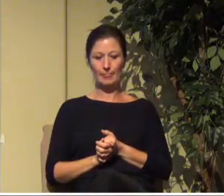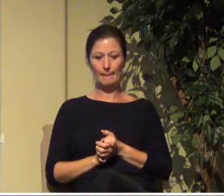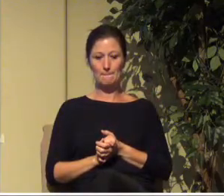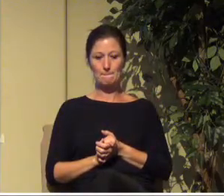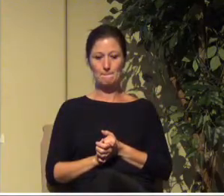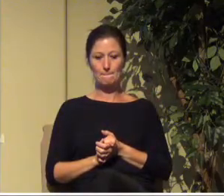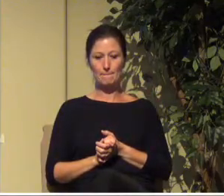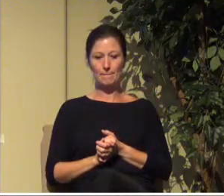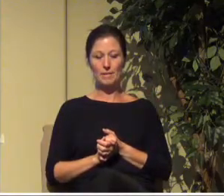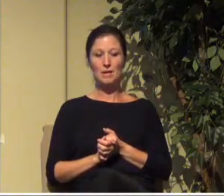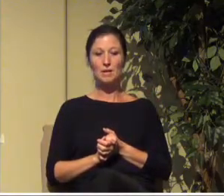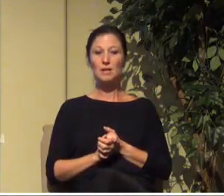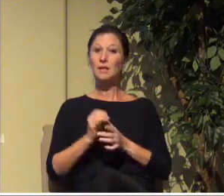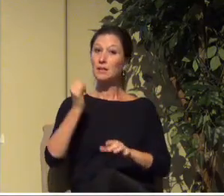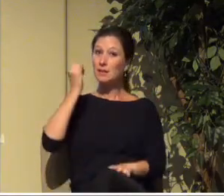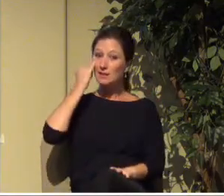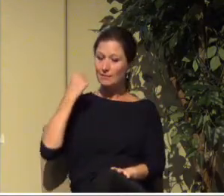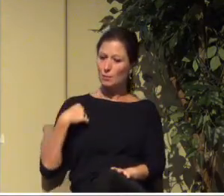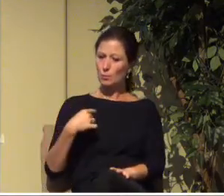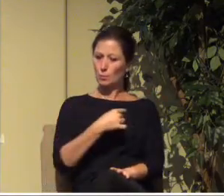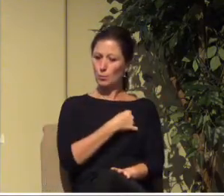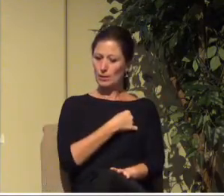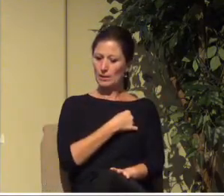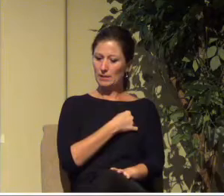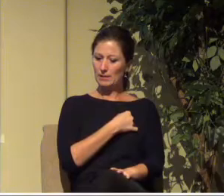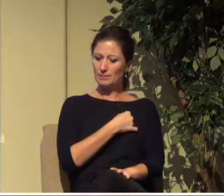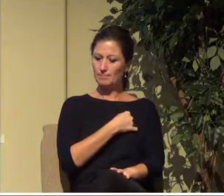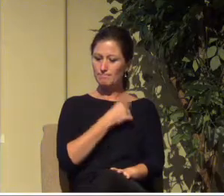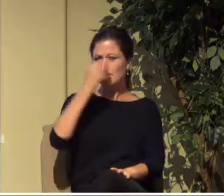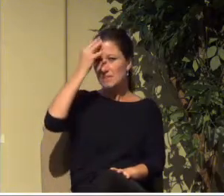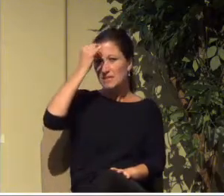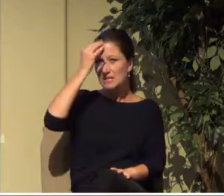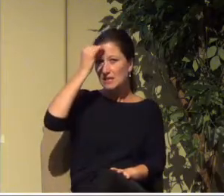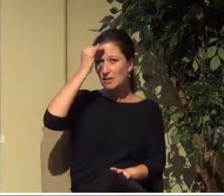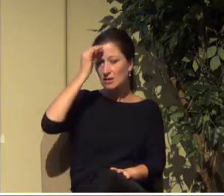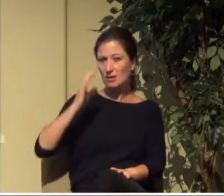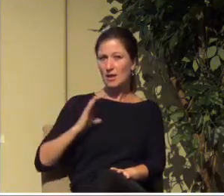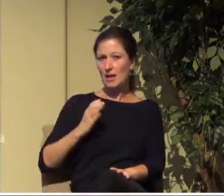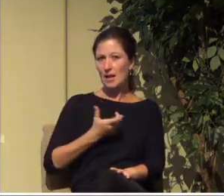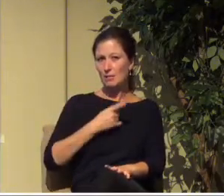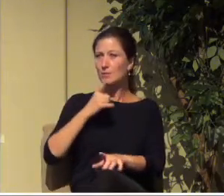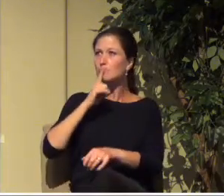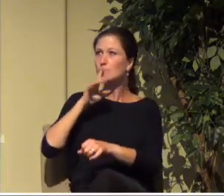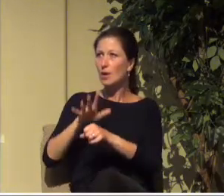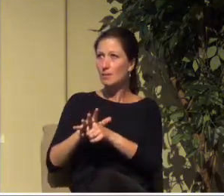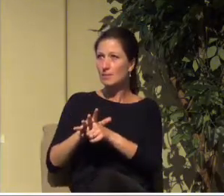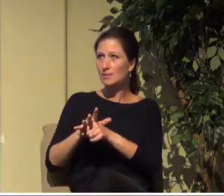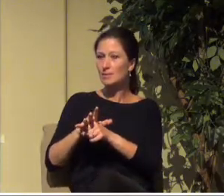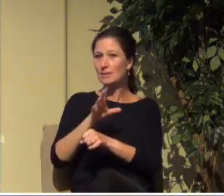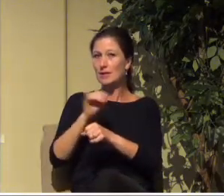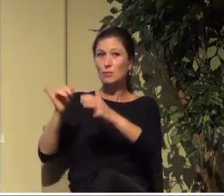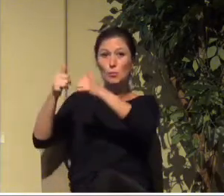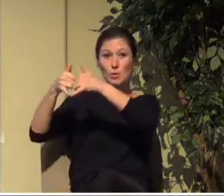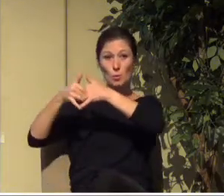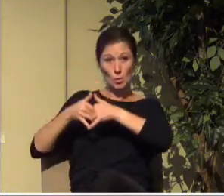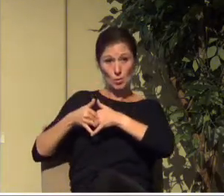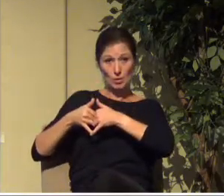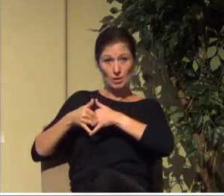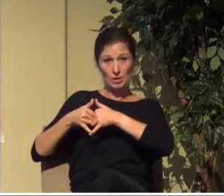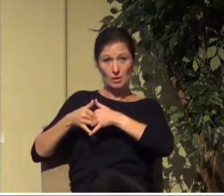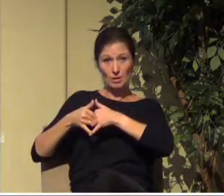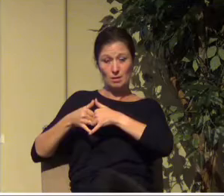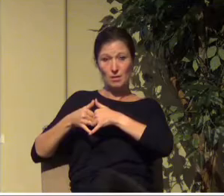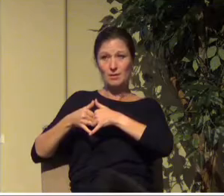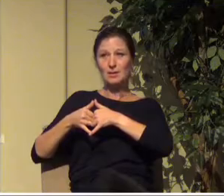Indeed if we consider the unblushing promises of reward and the staggering nature of the rewards promised in the